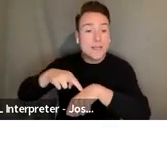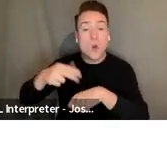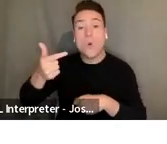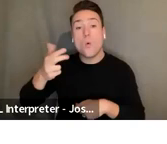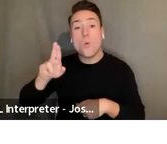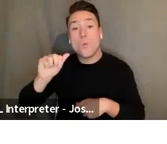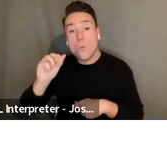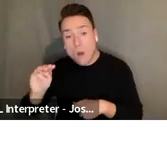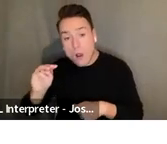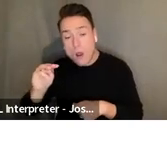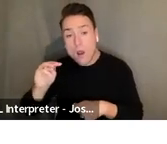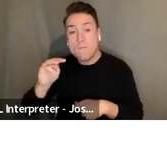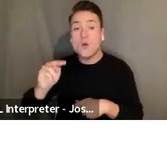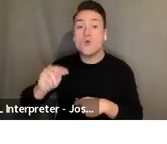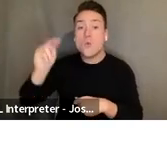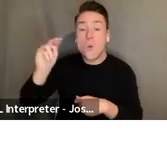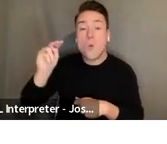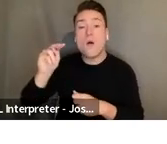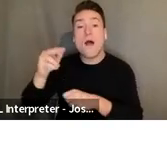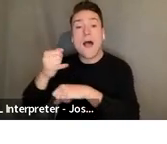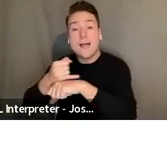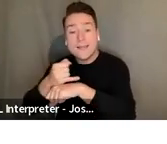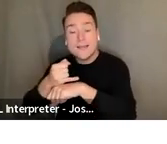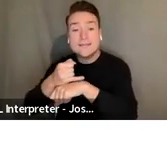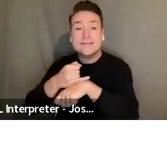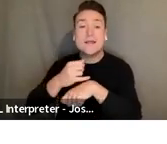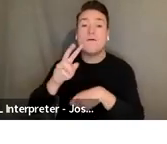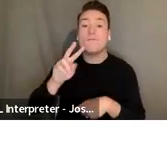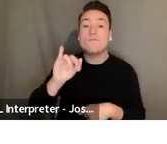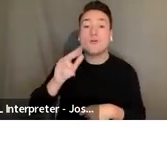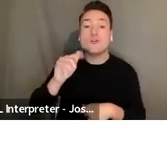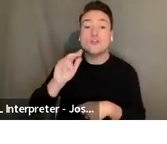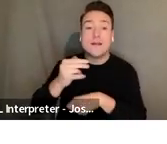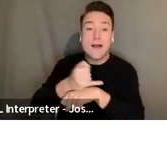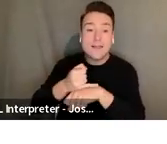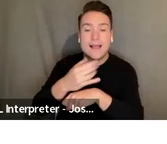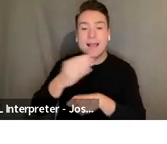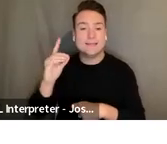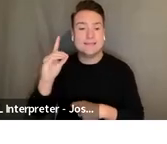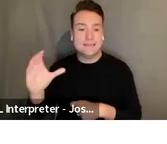Northern Mariana Islands, the U.S. Virgin Islands, American Samoa, and the District of Columbia.